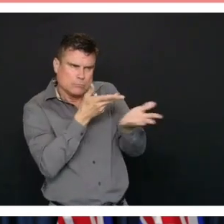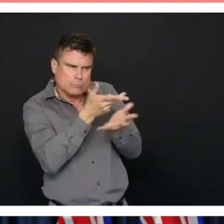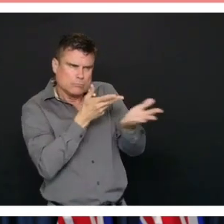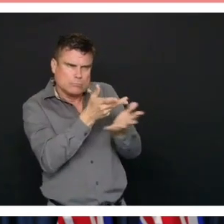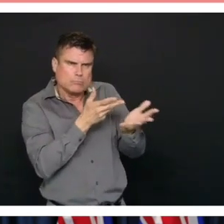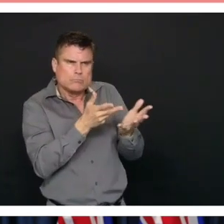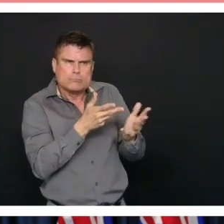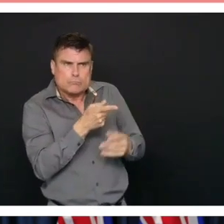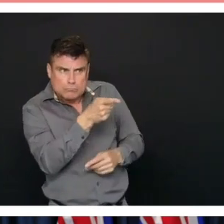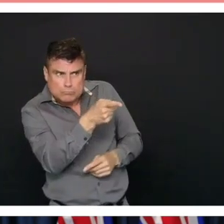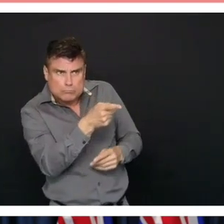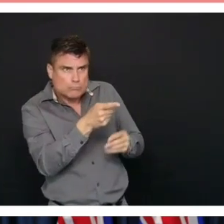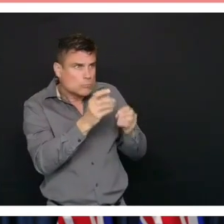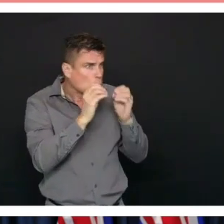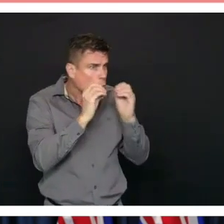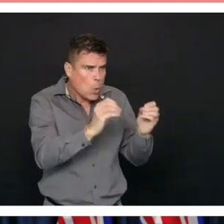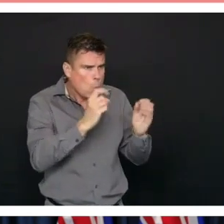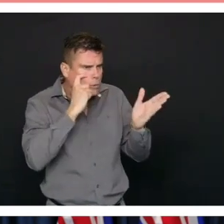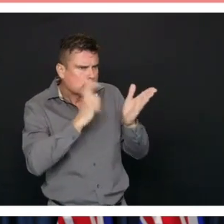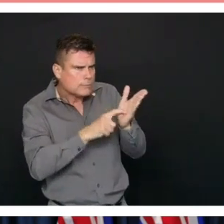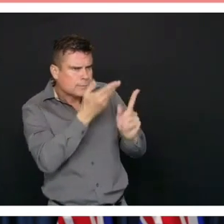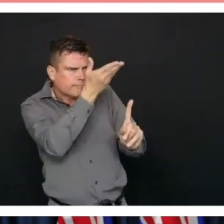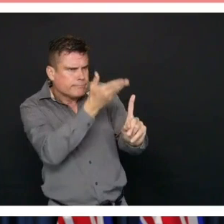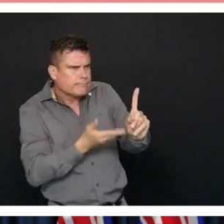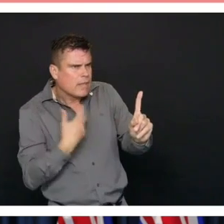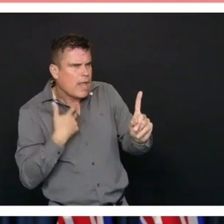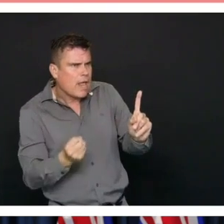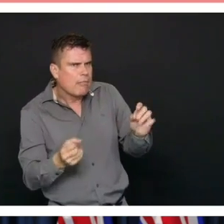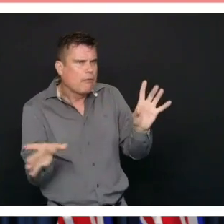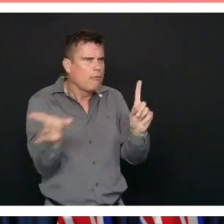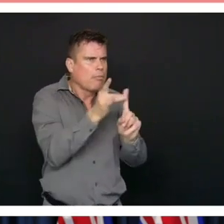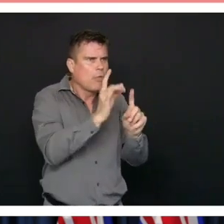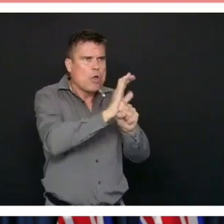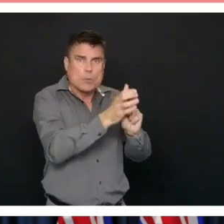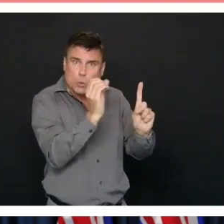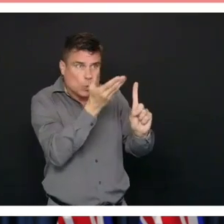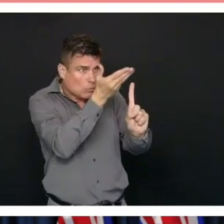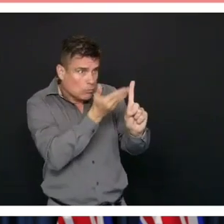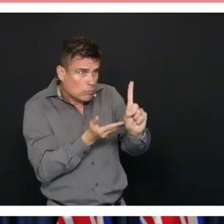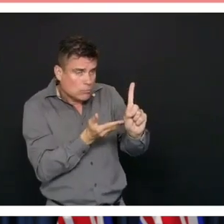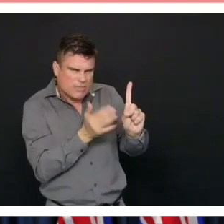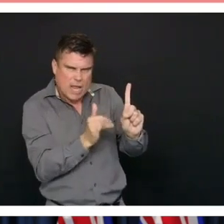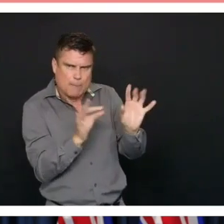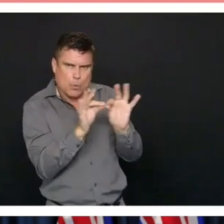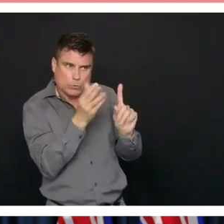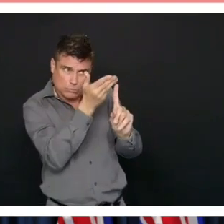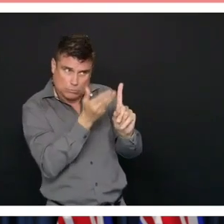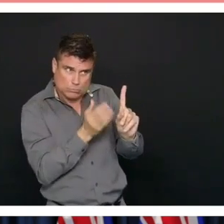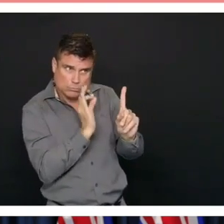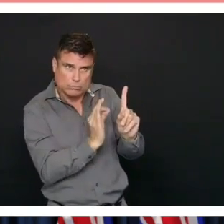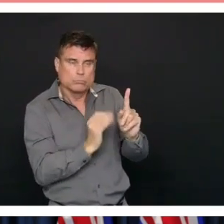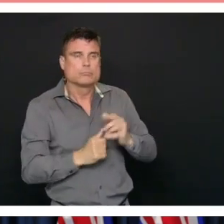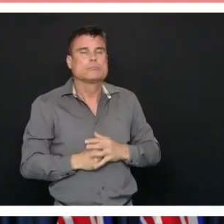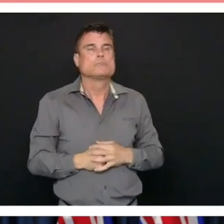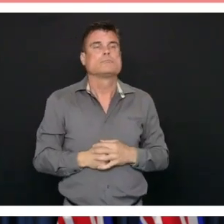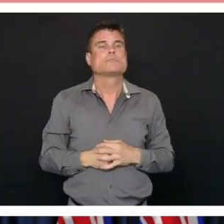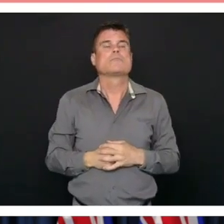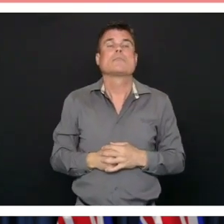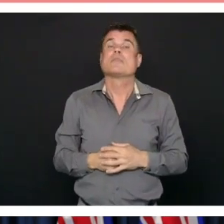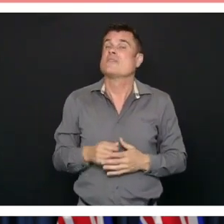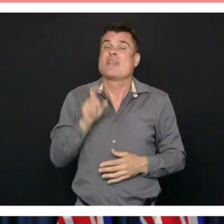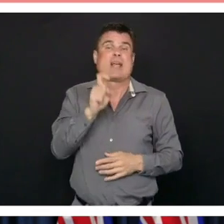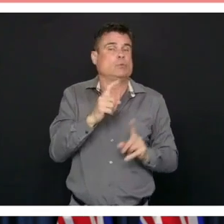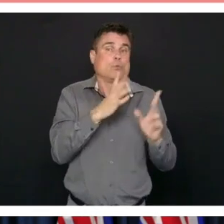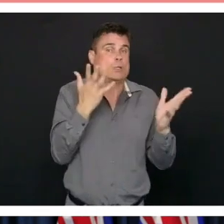But we also recognized that when we had COVID-19 circulating in our community, there would be people that may